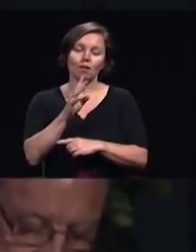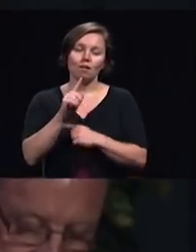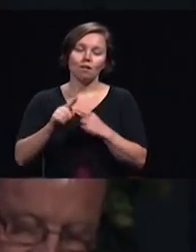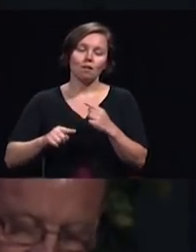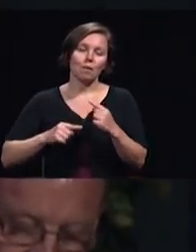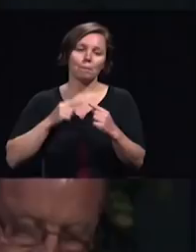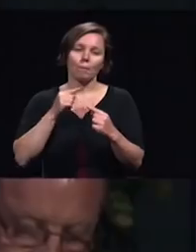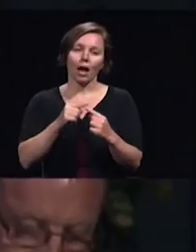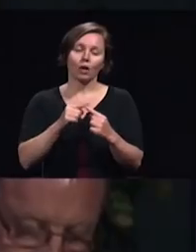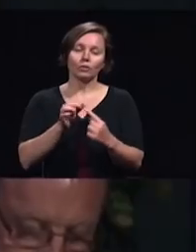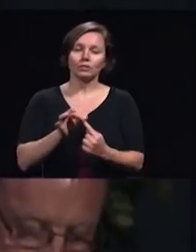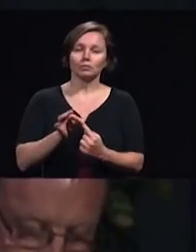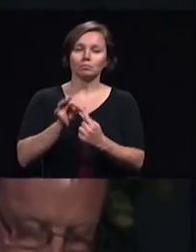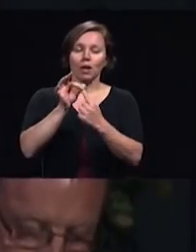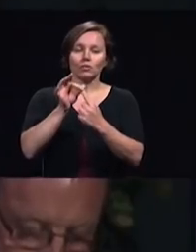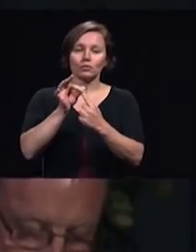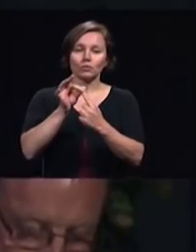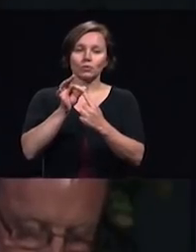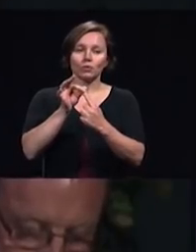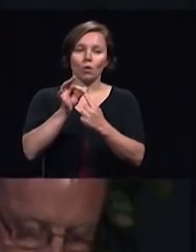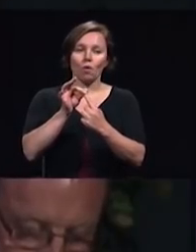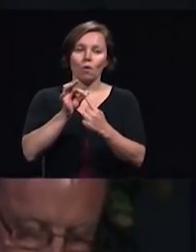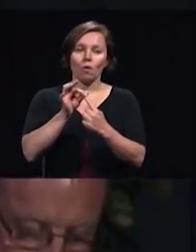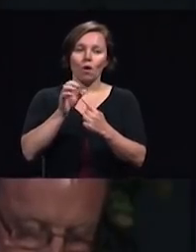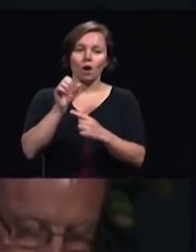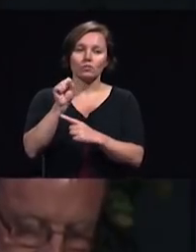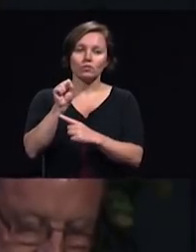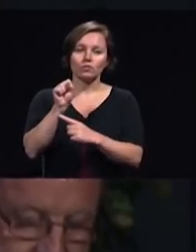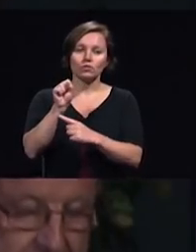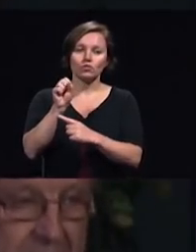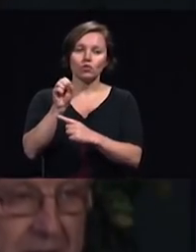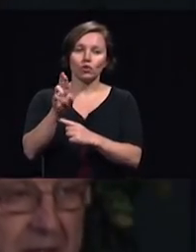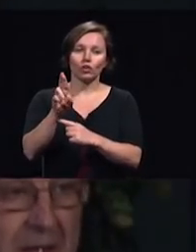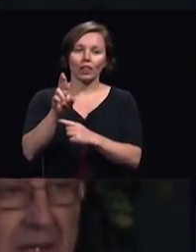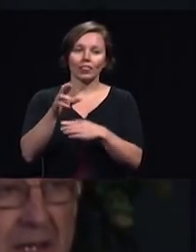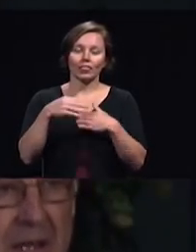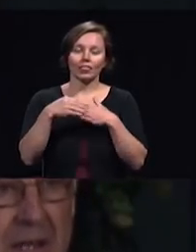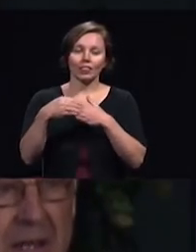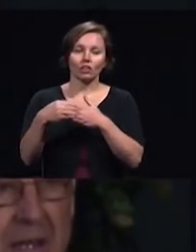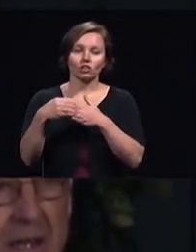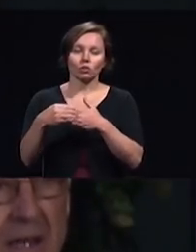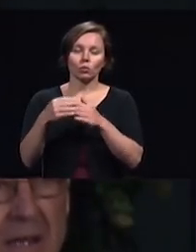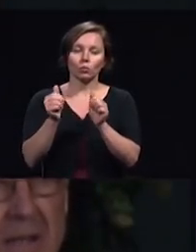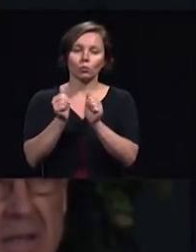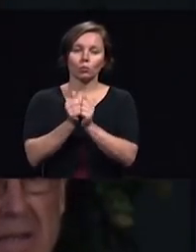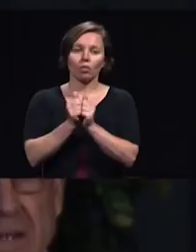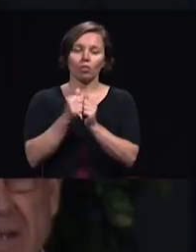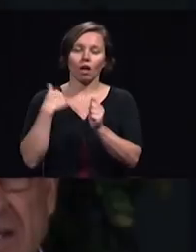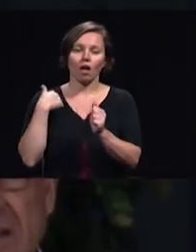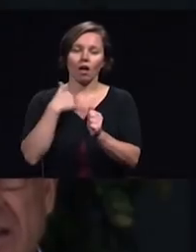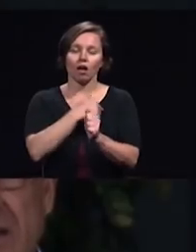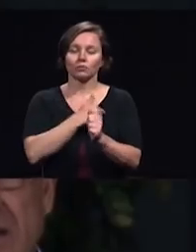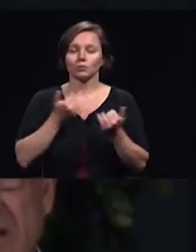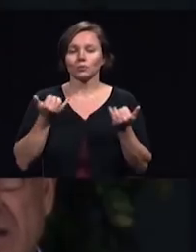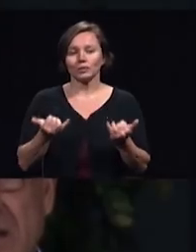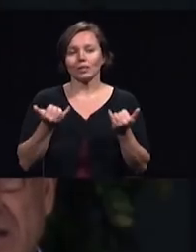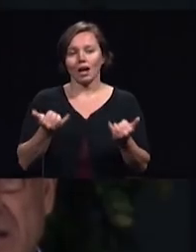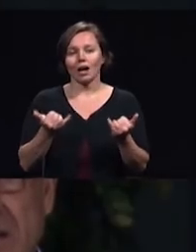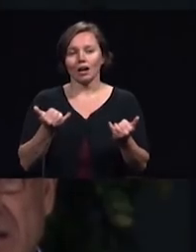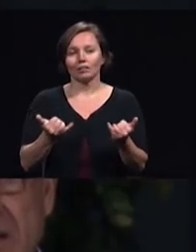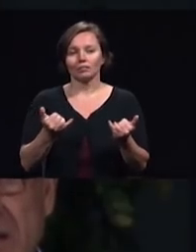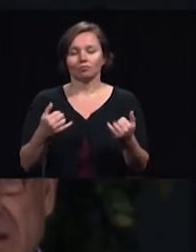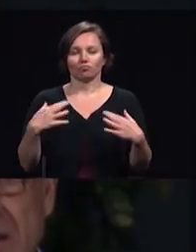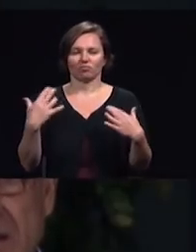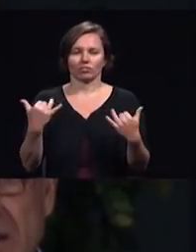senior leaders who have been with us and are with us. Those who are retirees